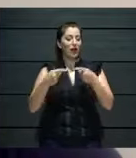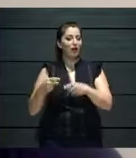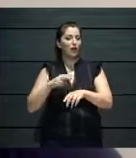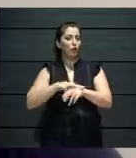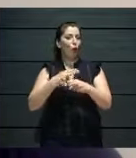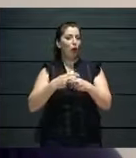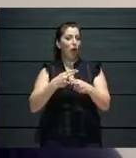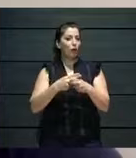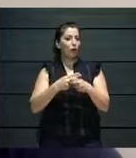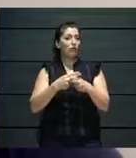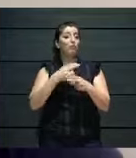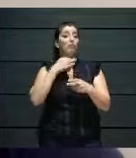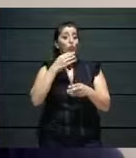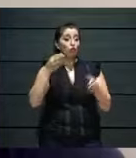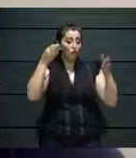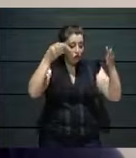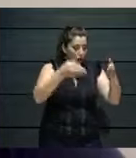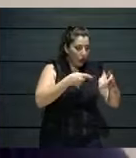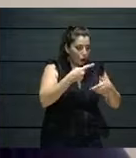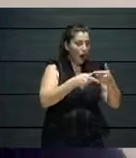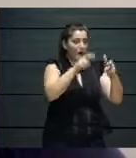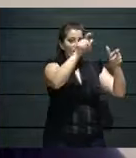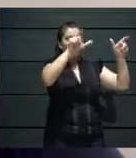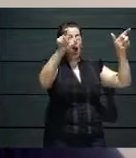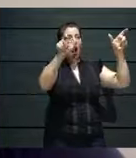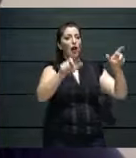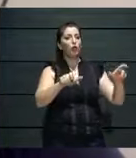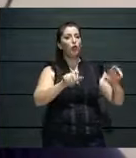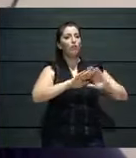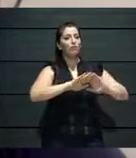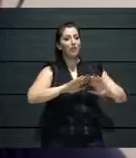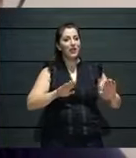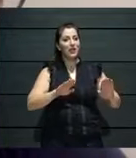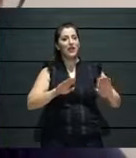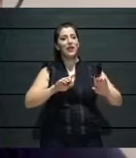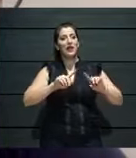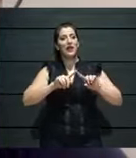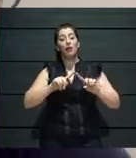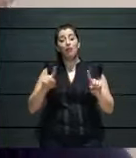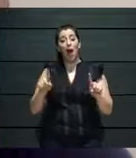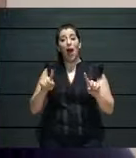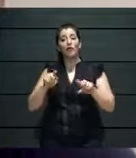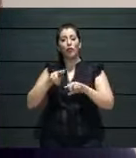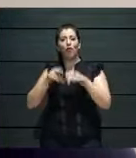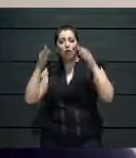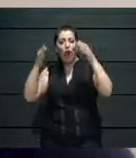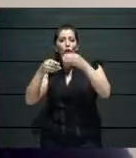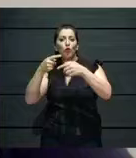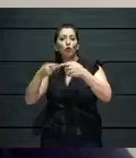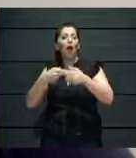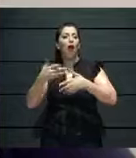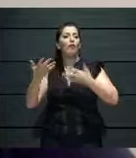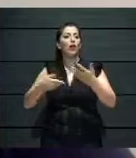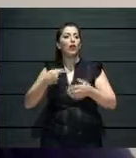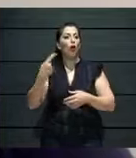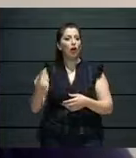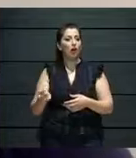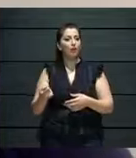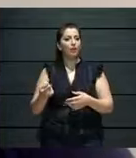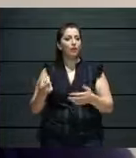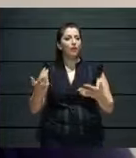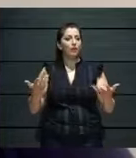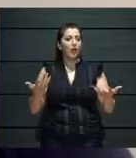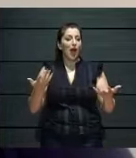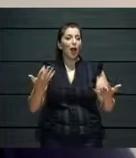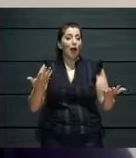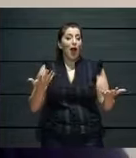So you have a collective space that is much bigger. We reached an international audience with a performances that we won't find in a regular performance. There were visitors from